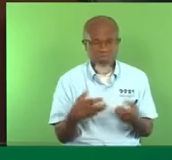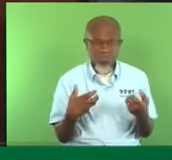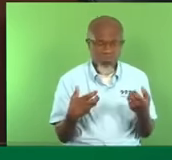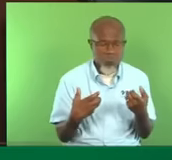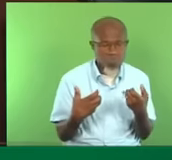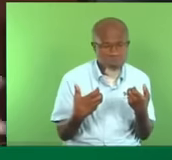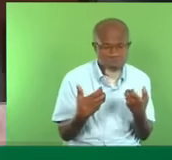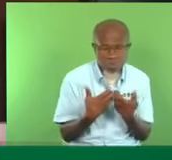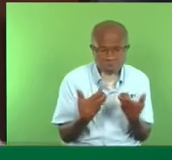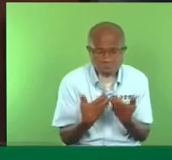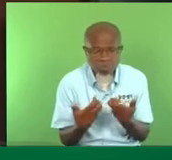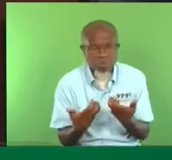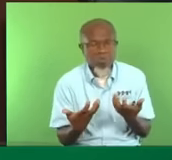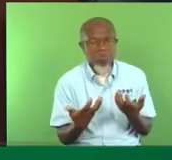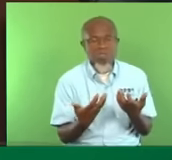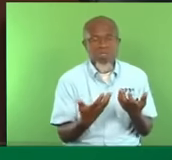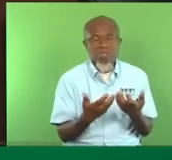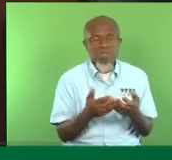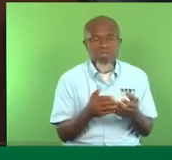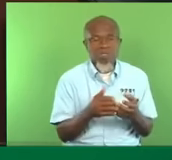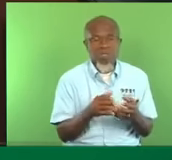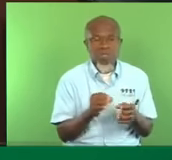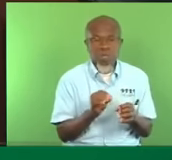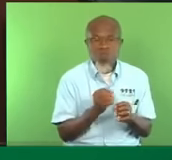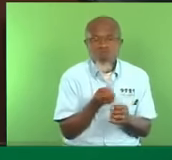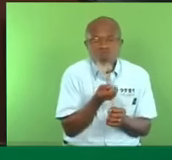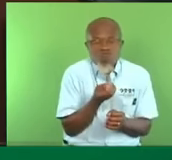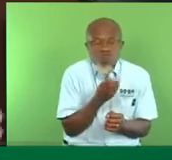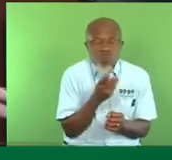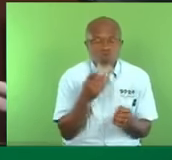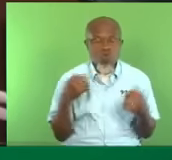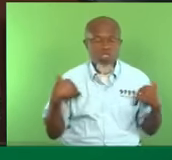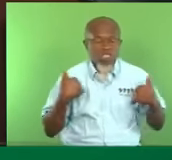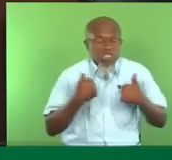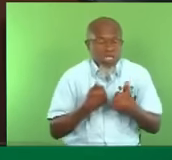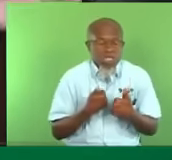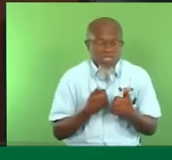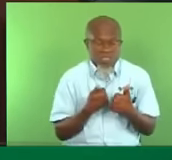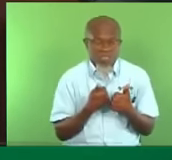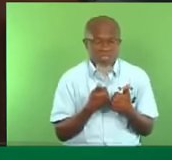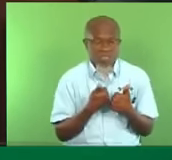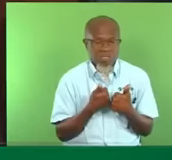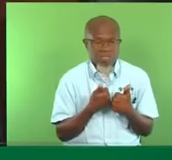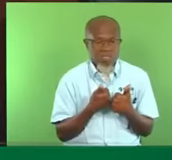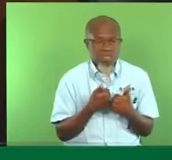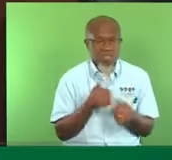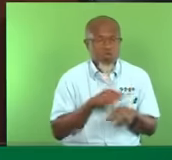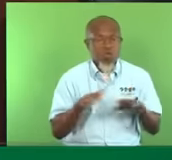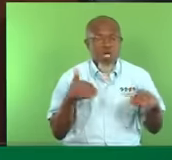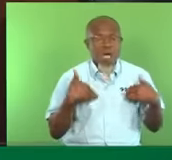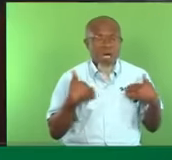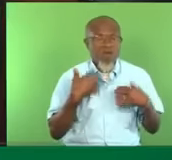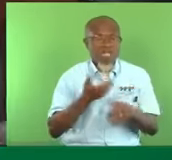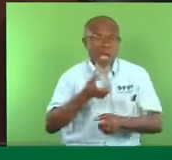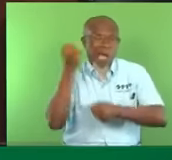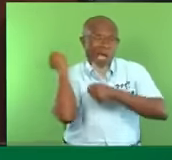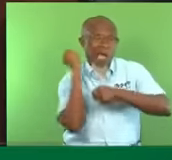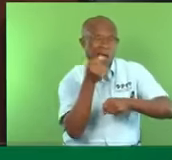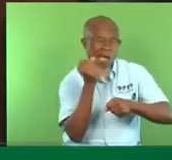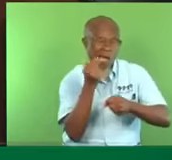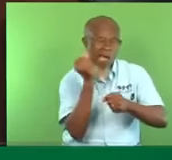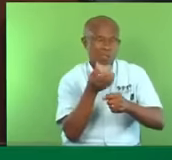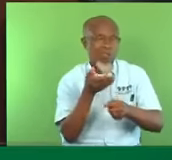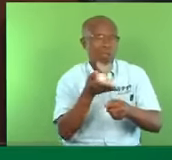the jackets. In fact, they were telling me that they don't even have the axe that you could use to break down a door.